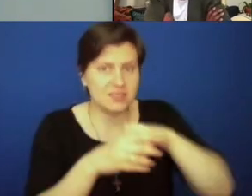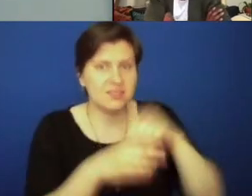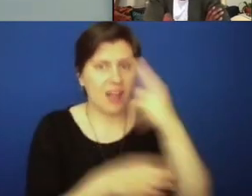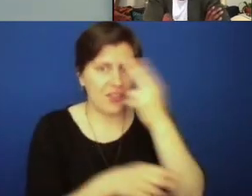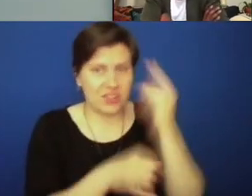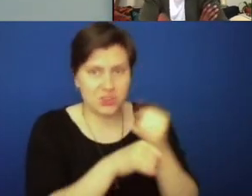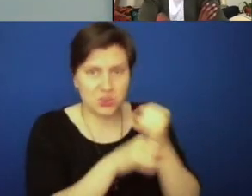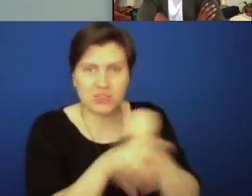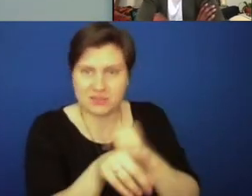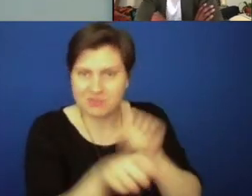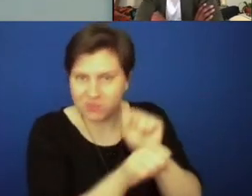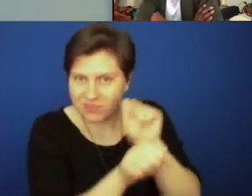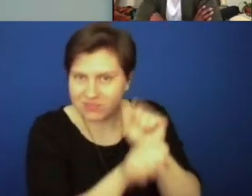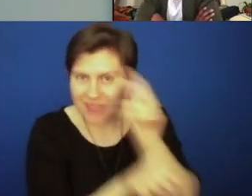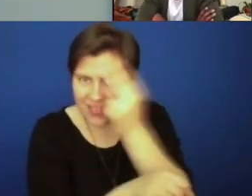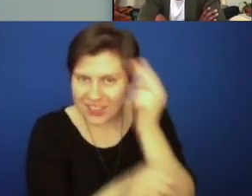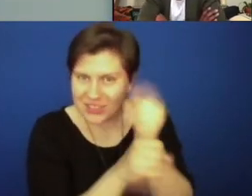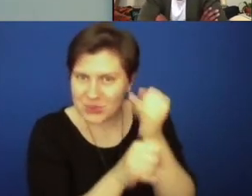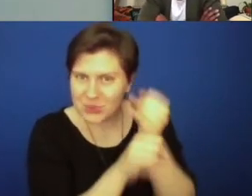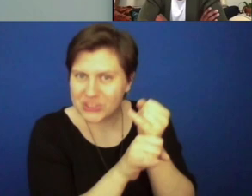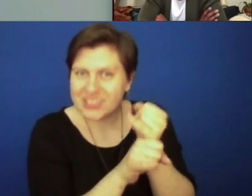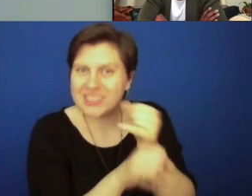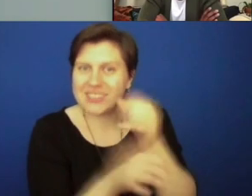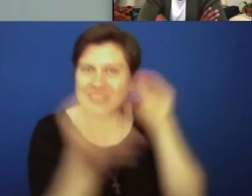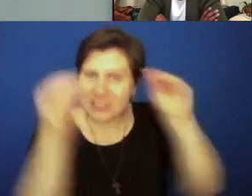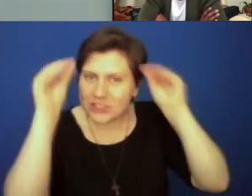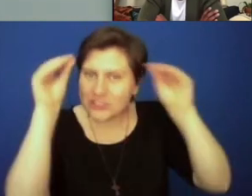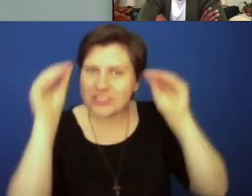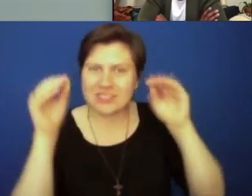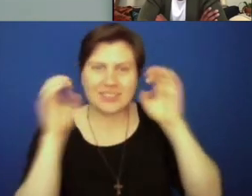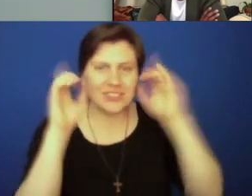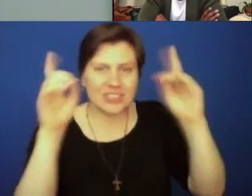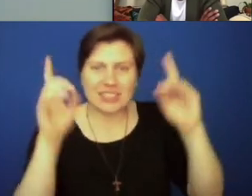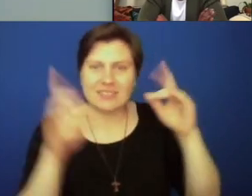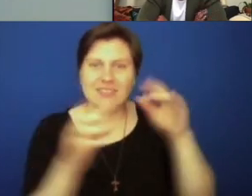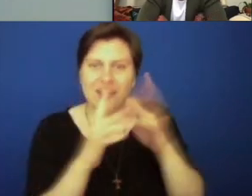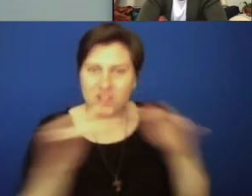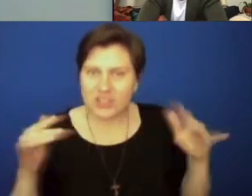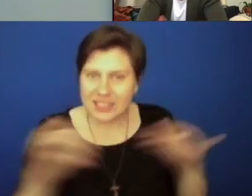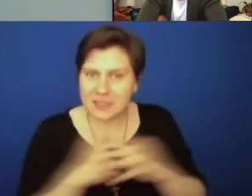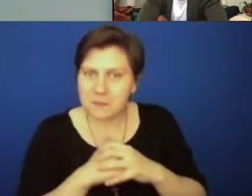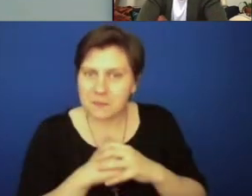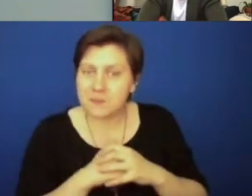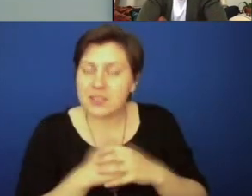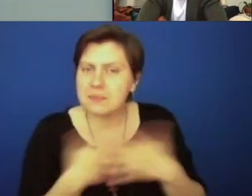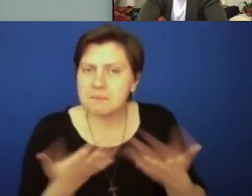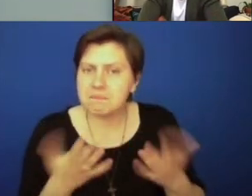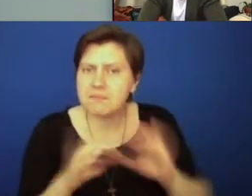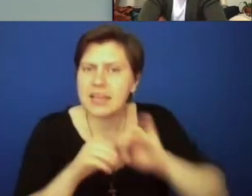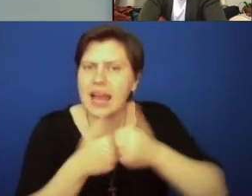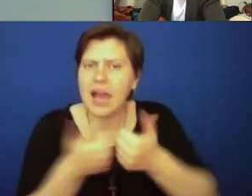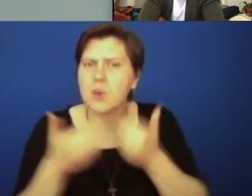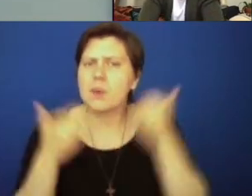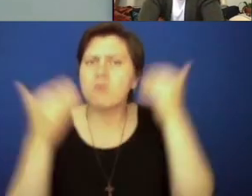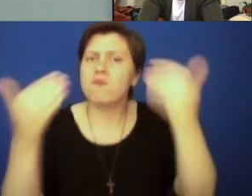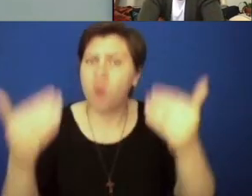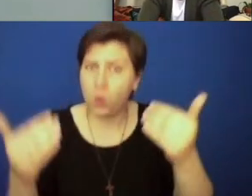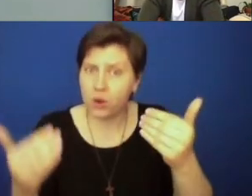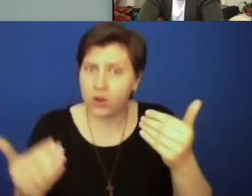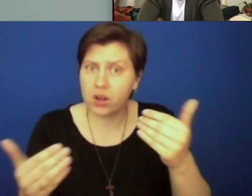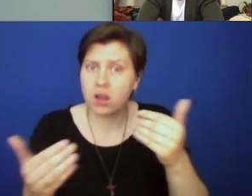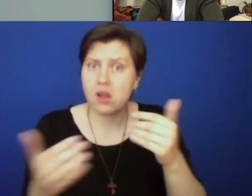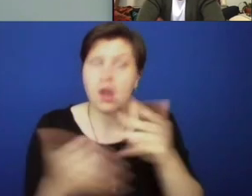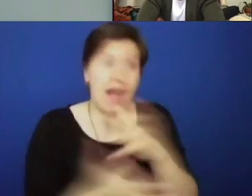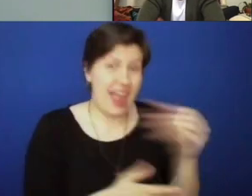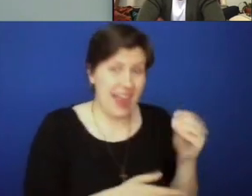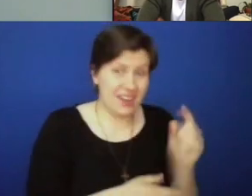I know that you work at a Catholic institution. You're also teaching and educate on the area of diversity. How do we move forward from there? And